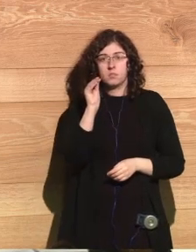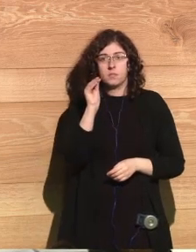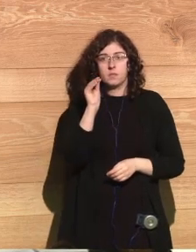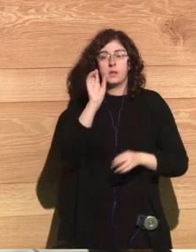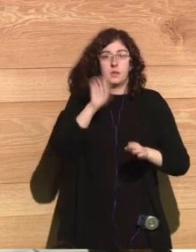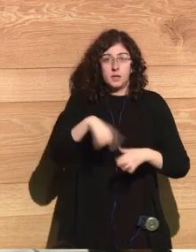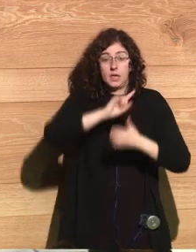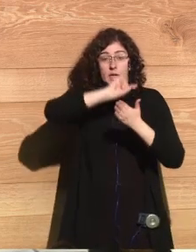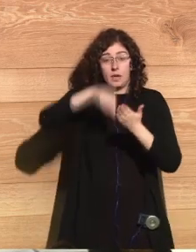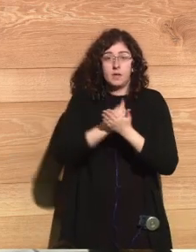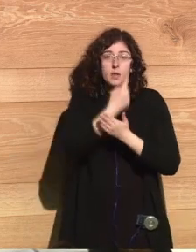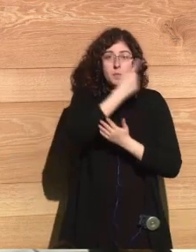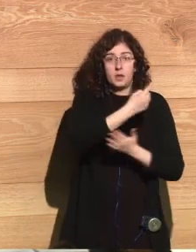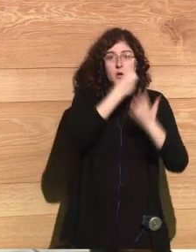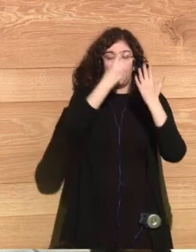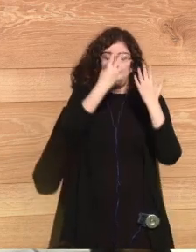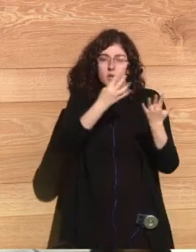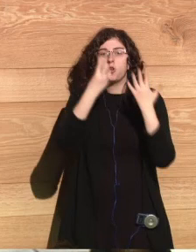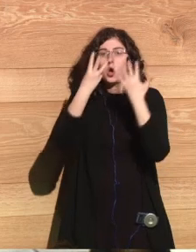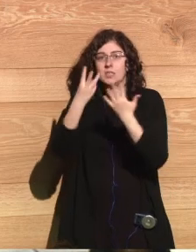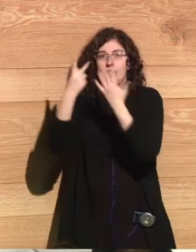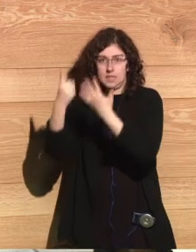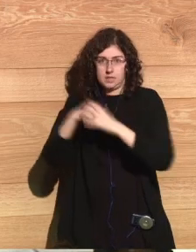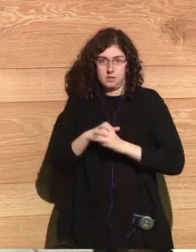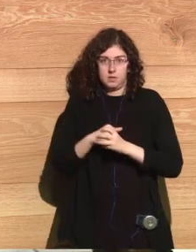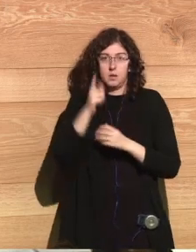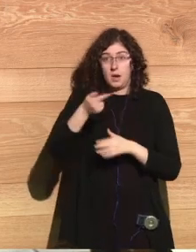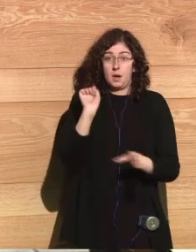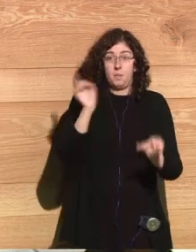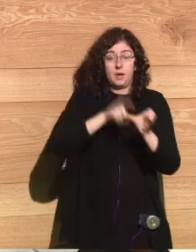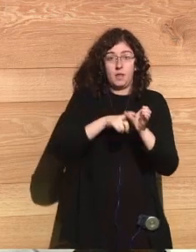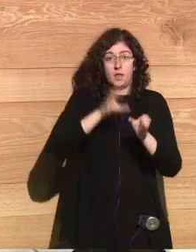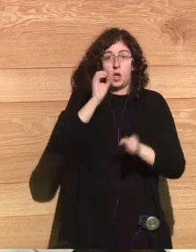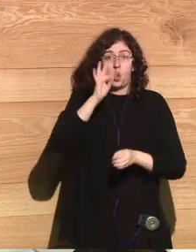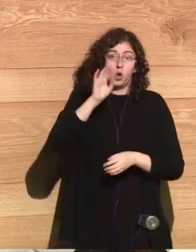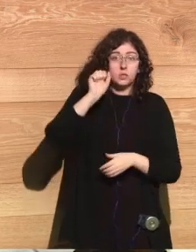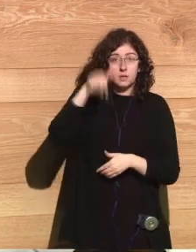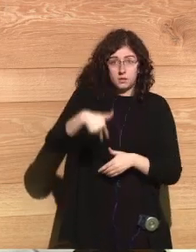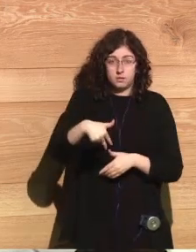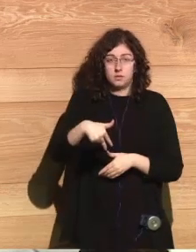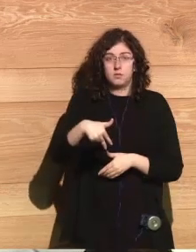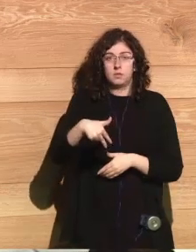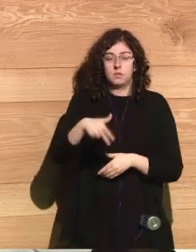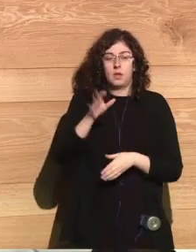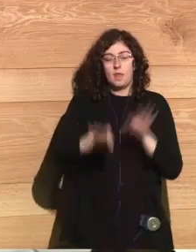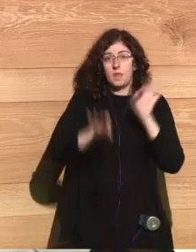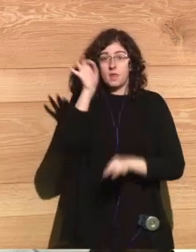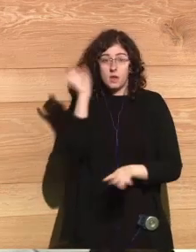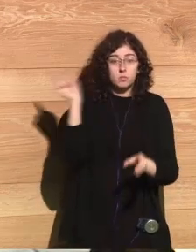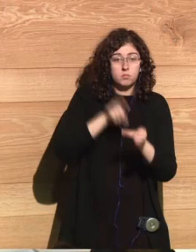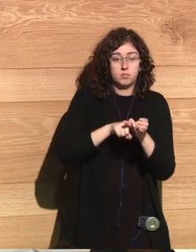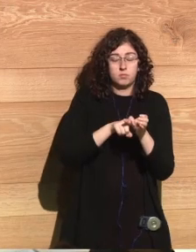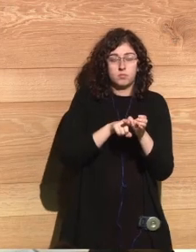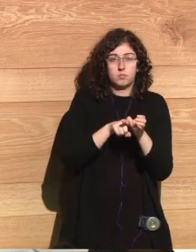that very well with the referendum that took place in 1996 when they wanted to be part